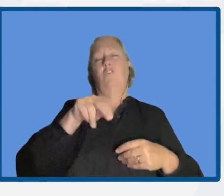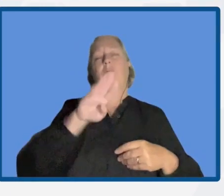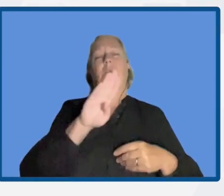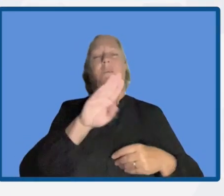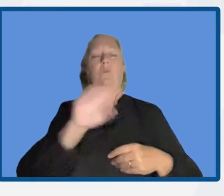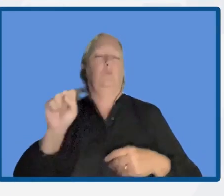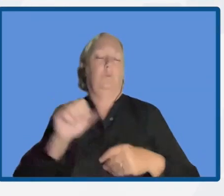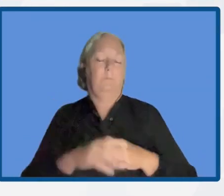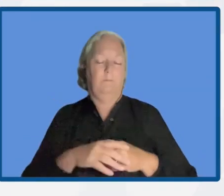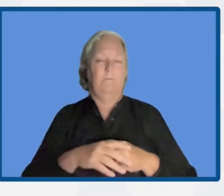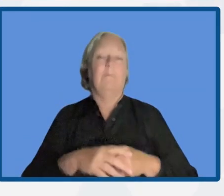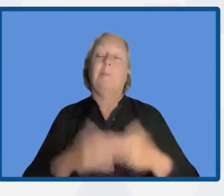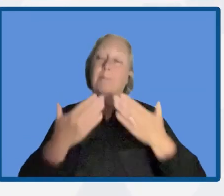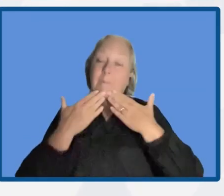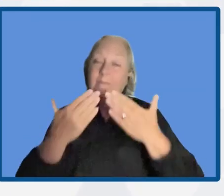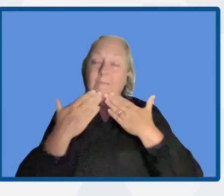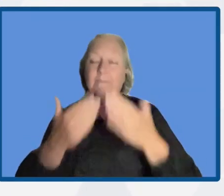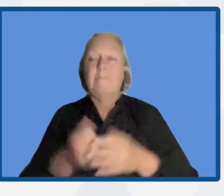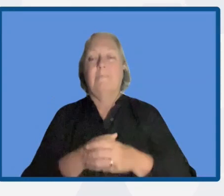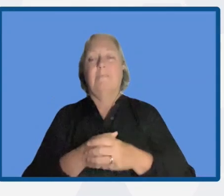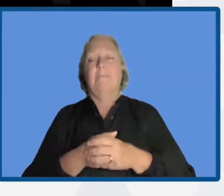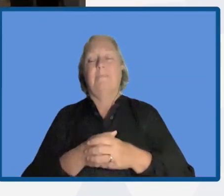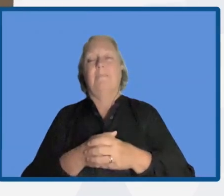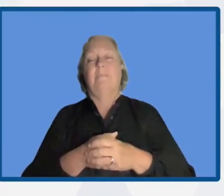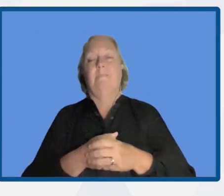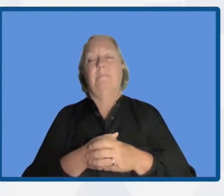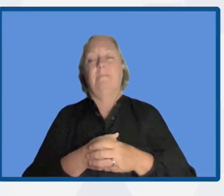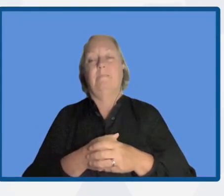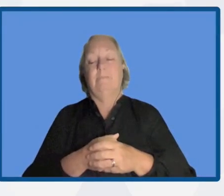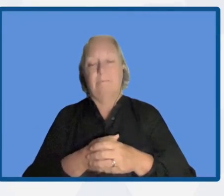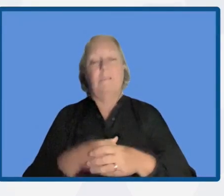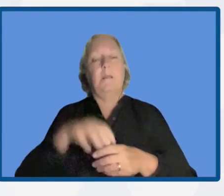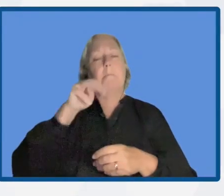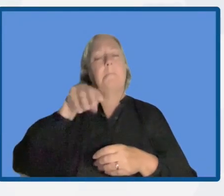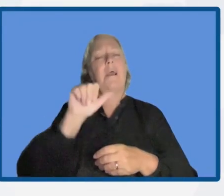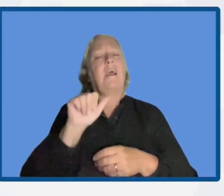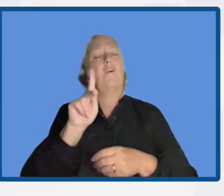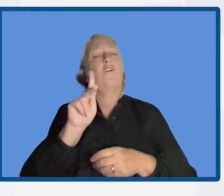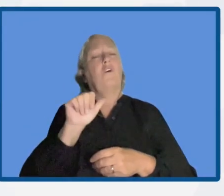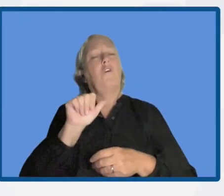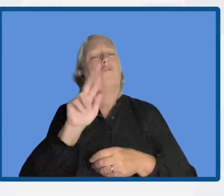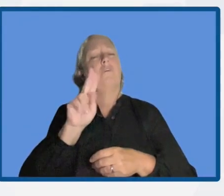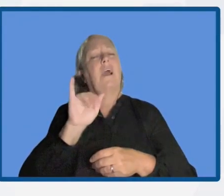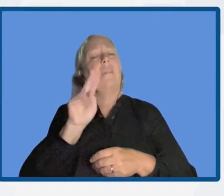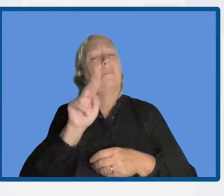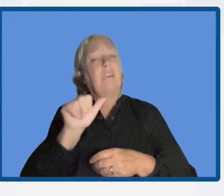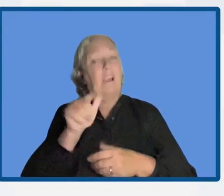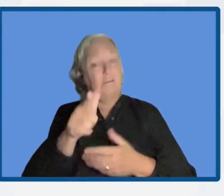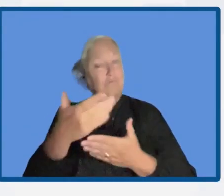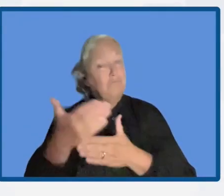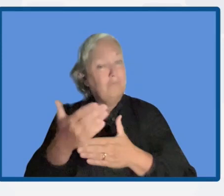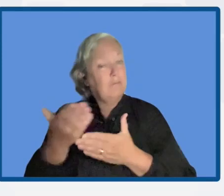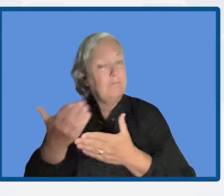Thank you very much, Walqueria. Macarena, could you share with us your viewpoint? Good afternoon,